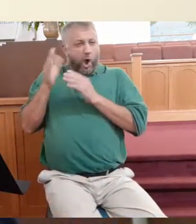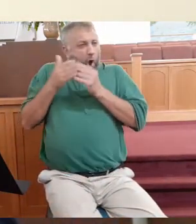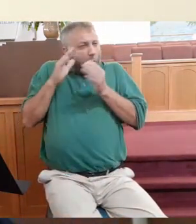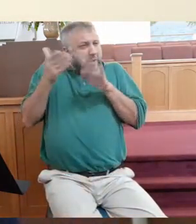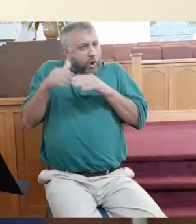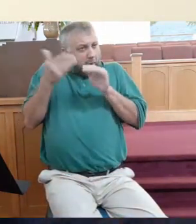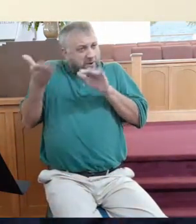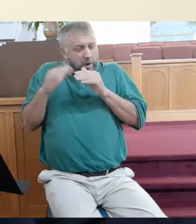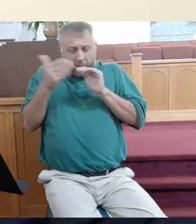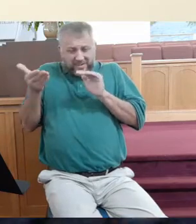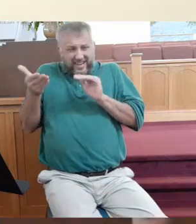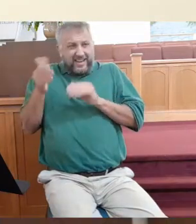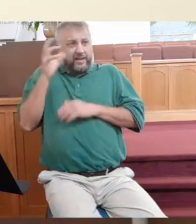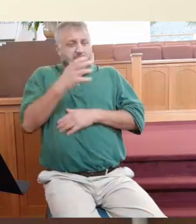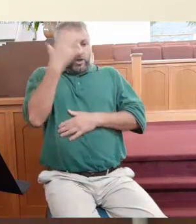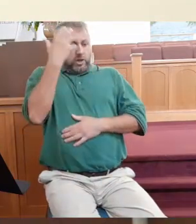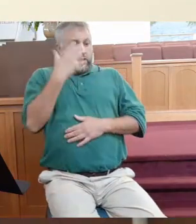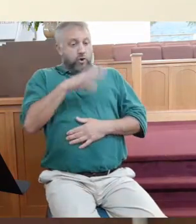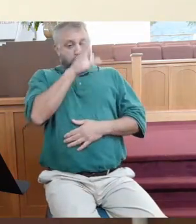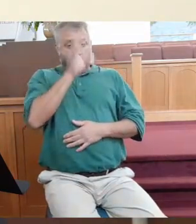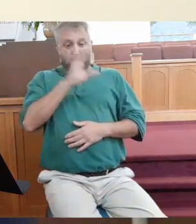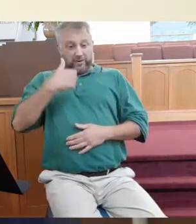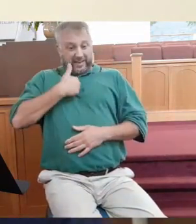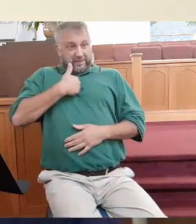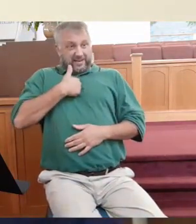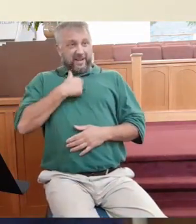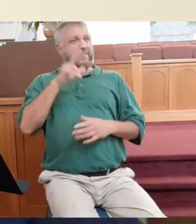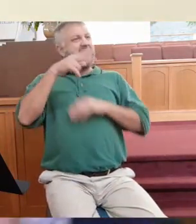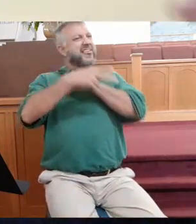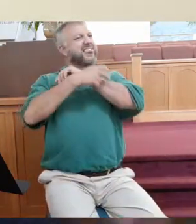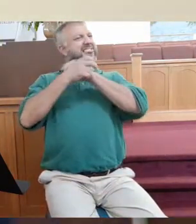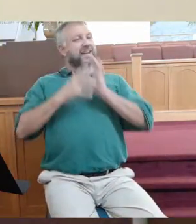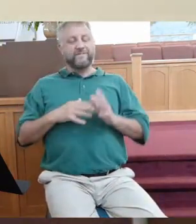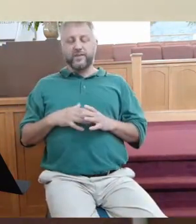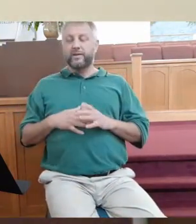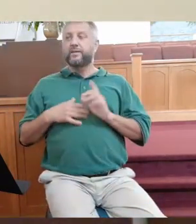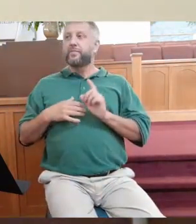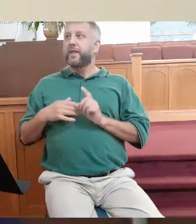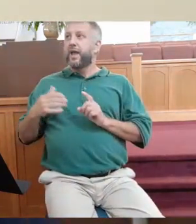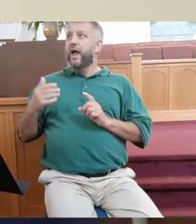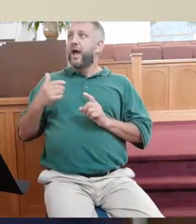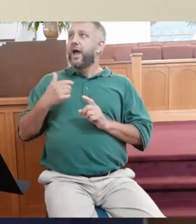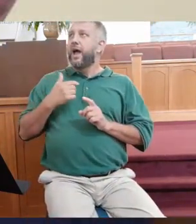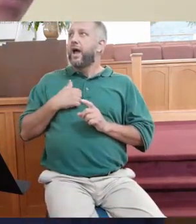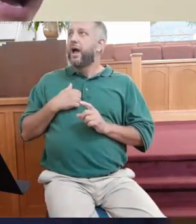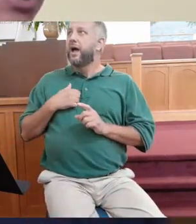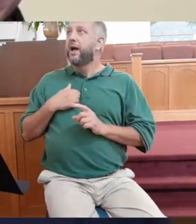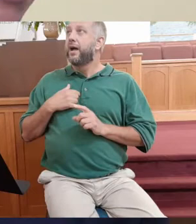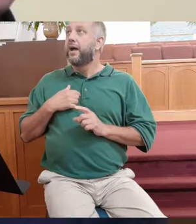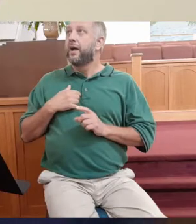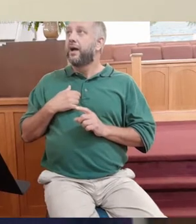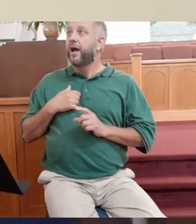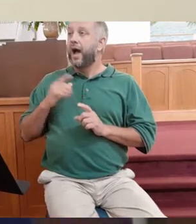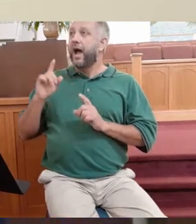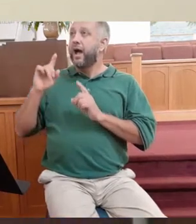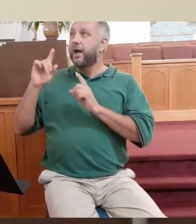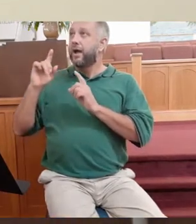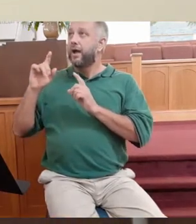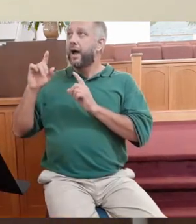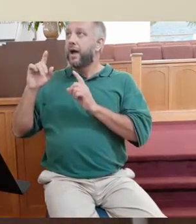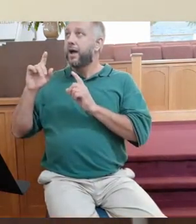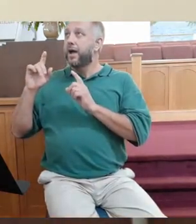would die. He didn't have a life to serve Christ with. He had a few minutes to then proclaim boldly, I'm going to the paradise with this guy.